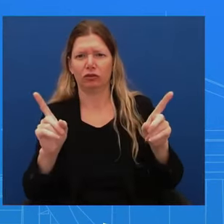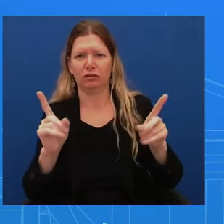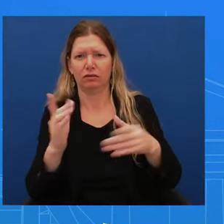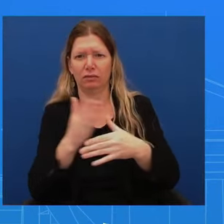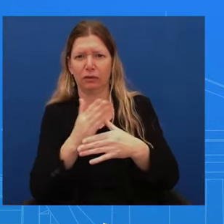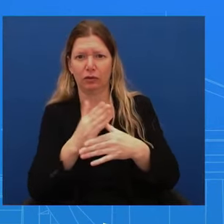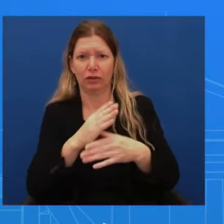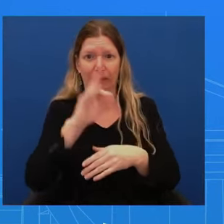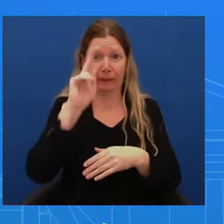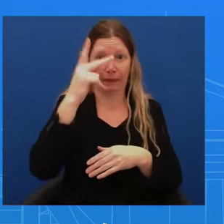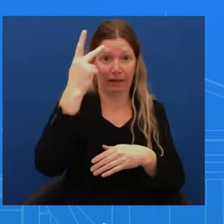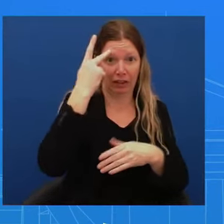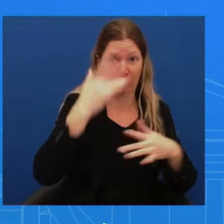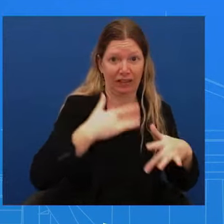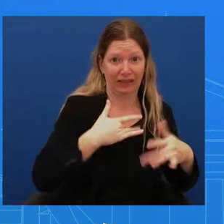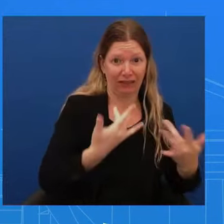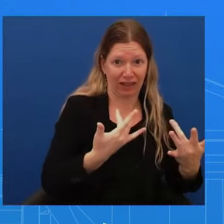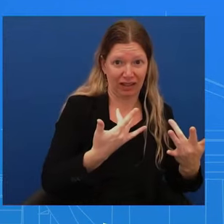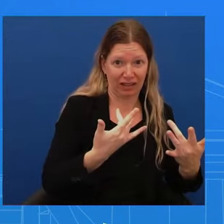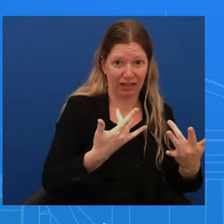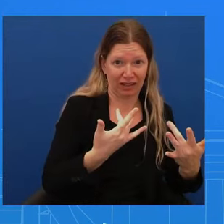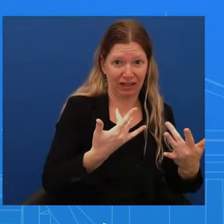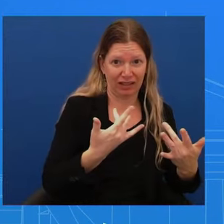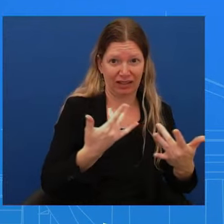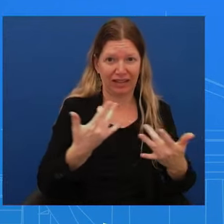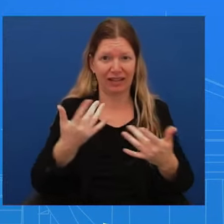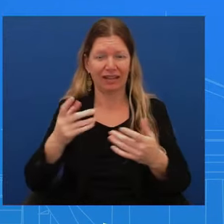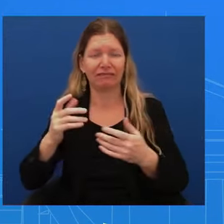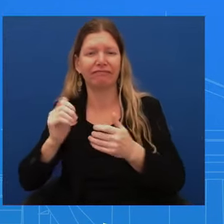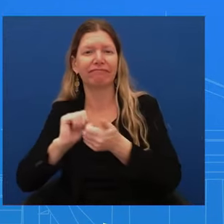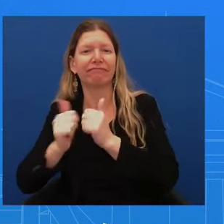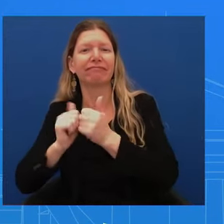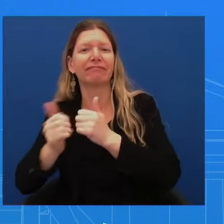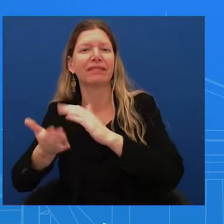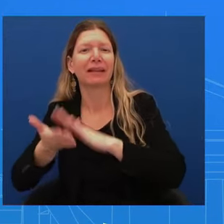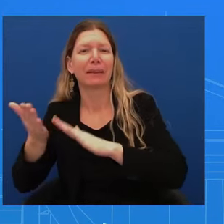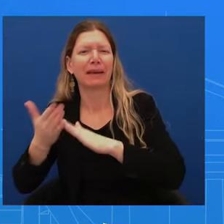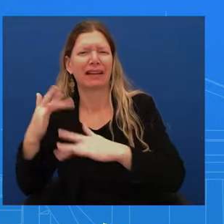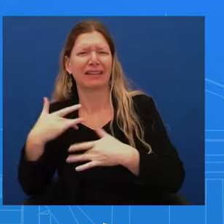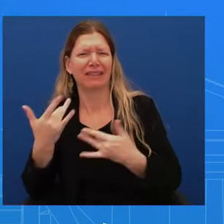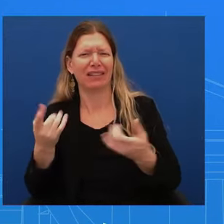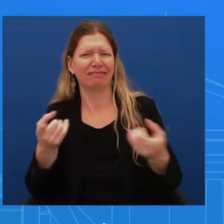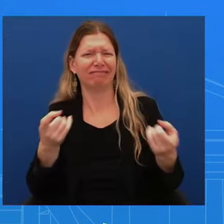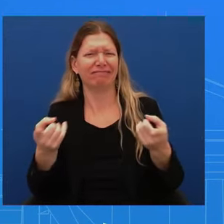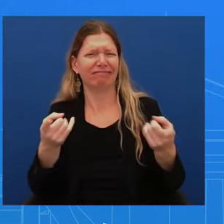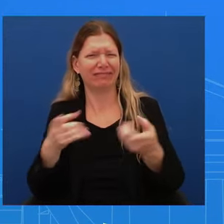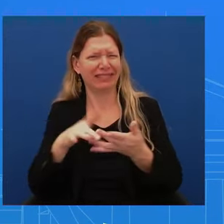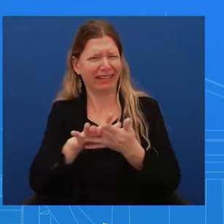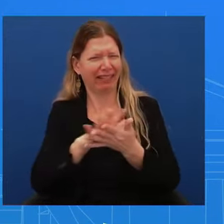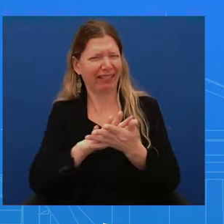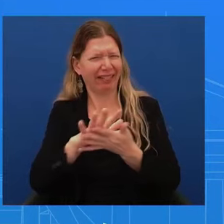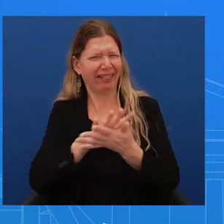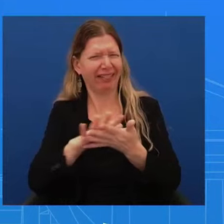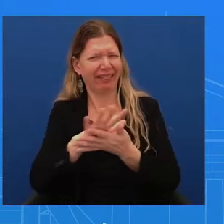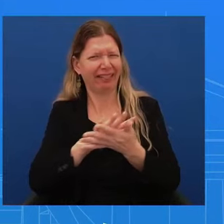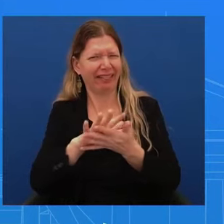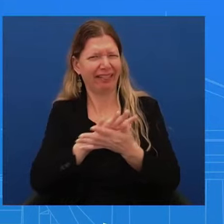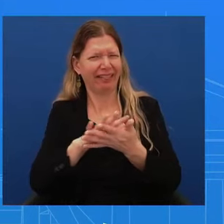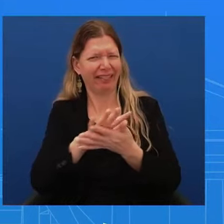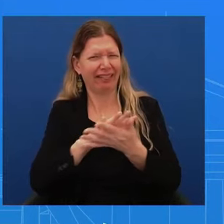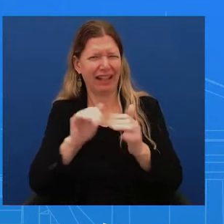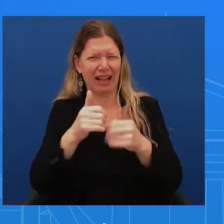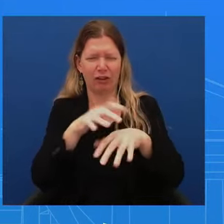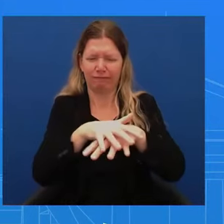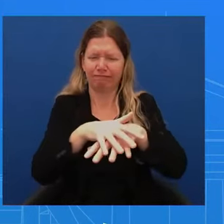like a campaign appearance. So what distinguishes an official event from a campaign event at this point? I mean, we've been very clear. You know, when